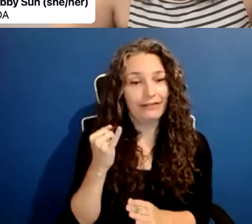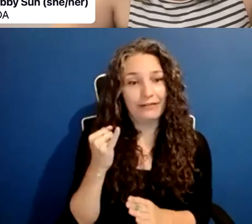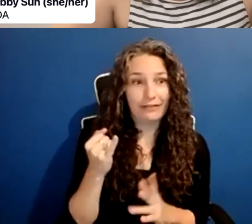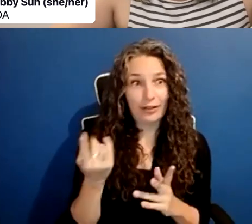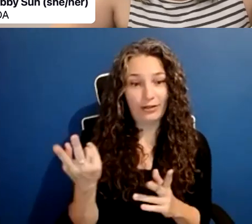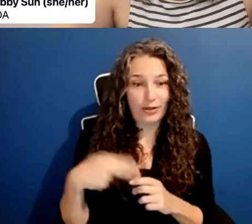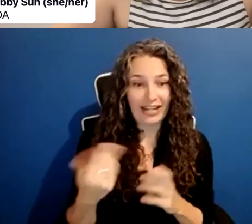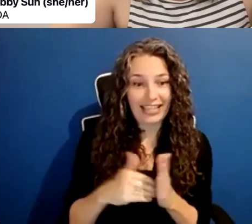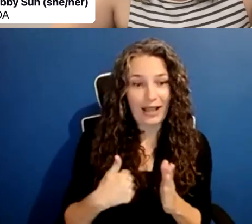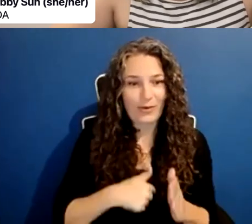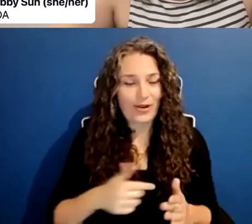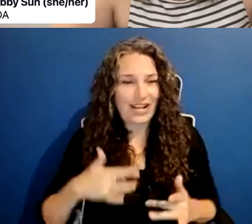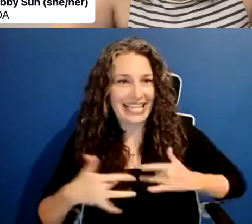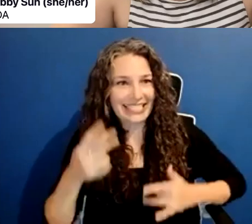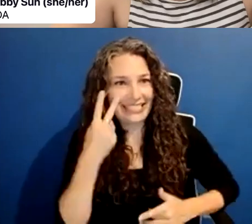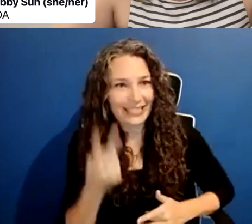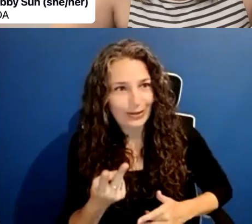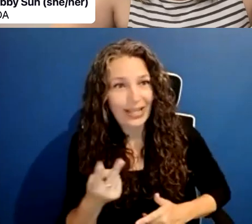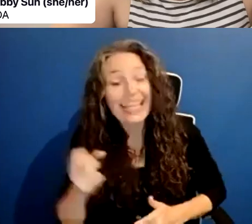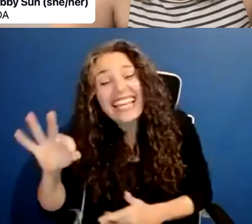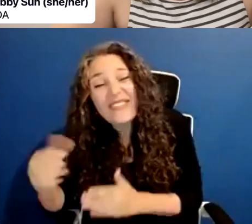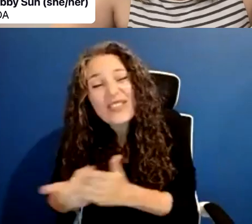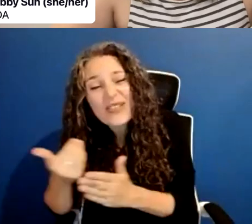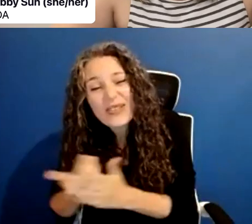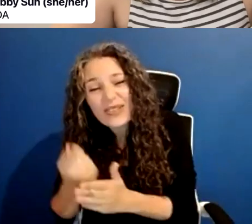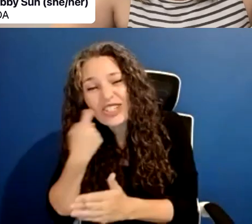we'll be sharing the recording for yesterday's seminar.